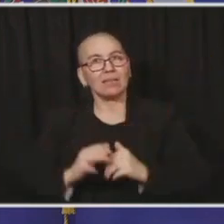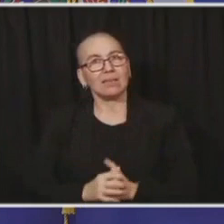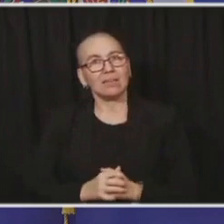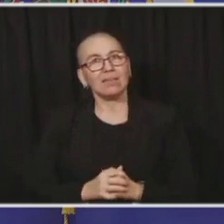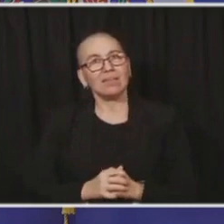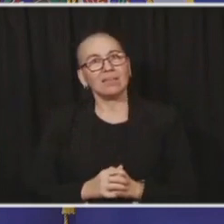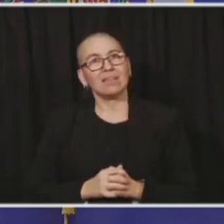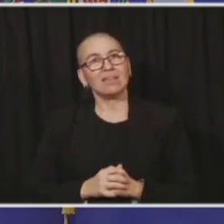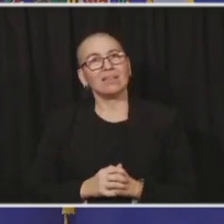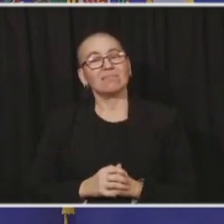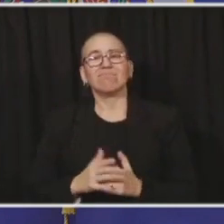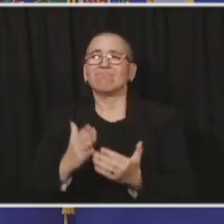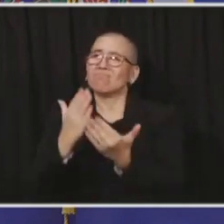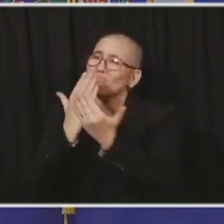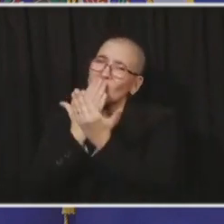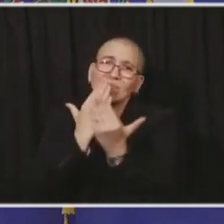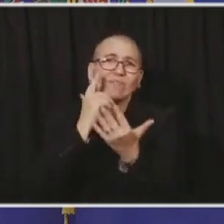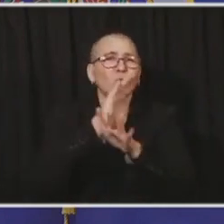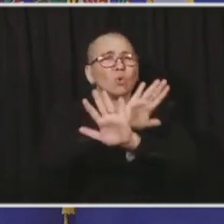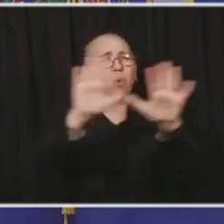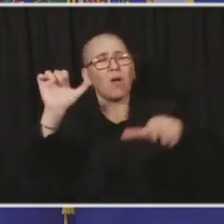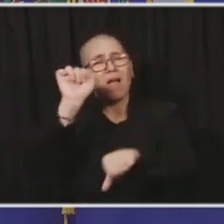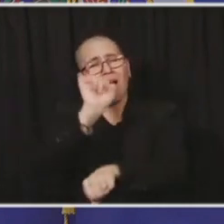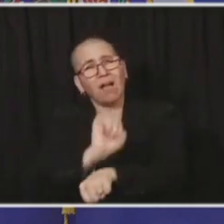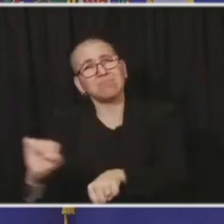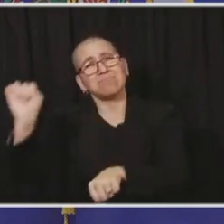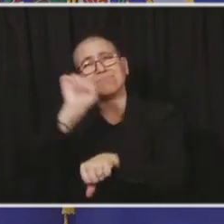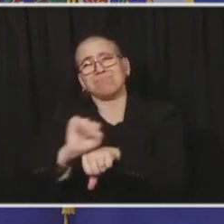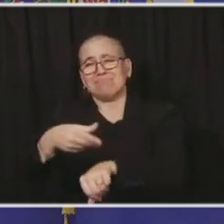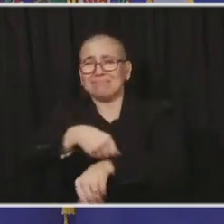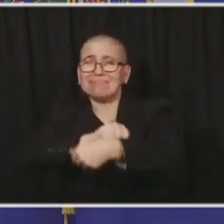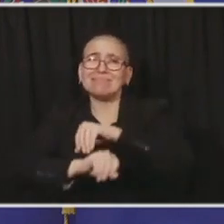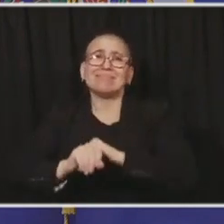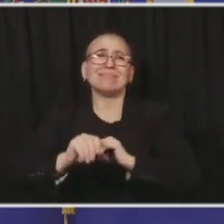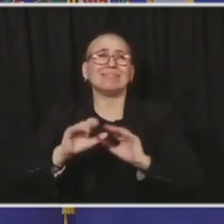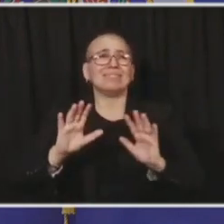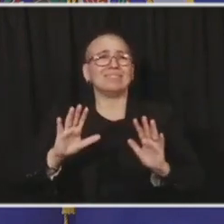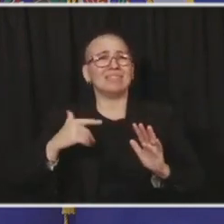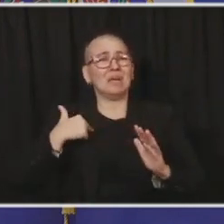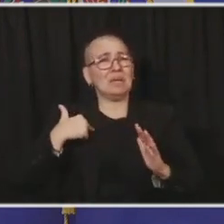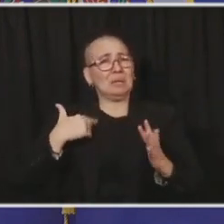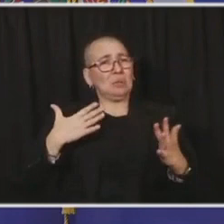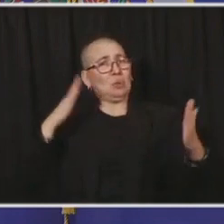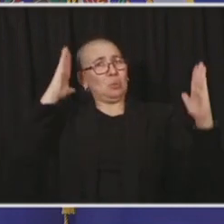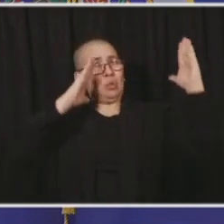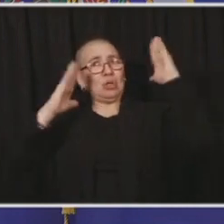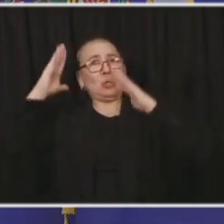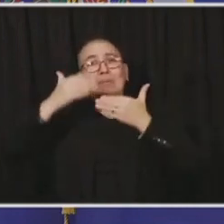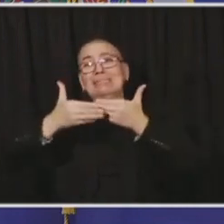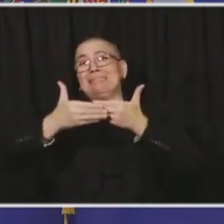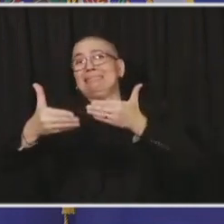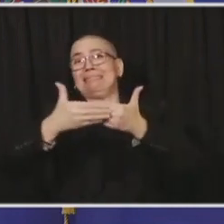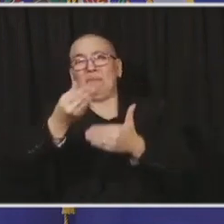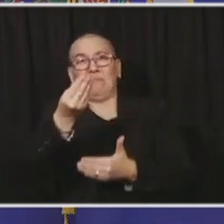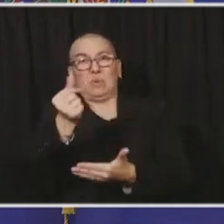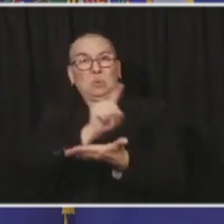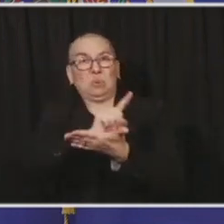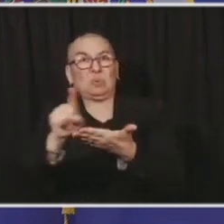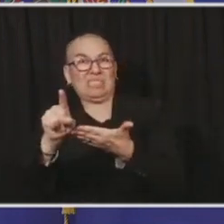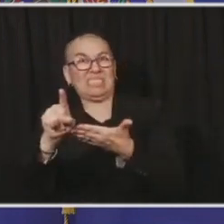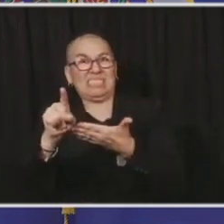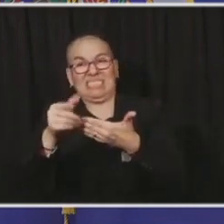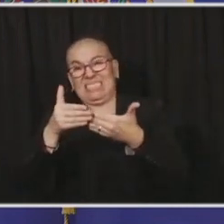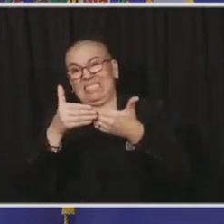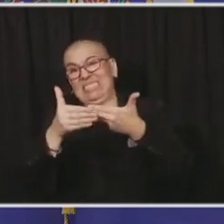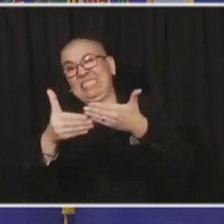I am worried about the next few weeks as the end of the year approaches. And I continue to worry about the strain on our